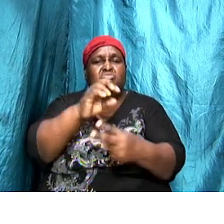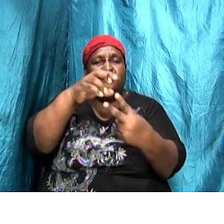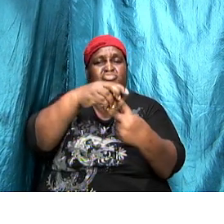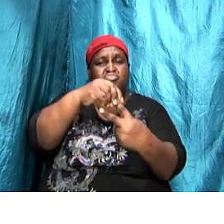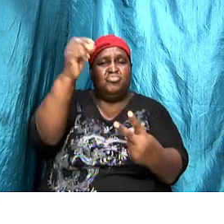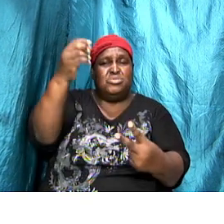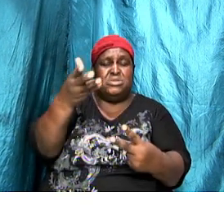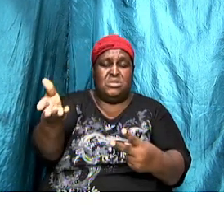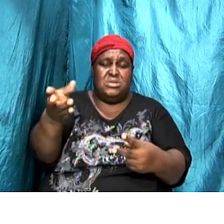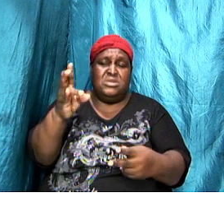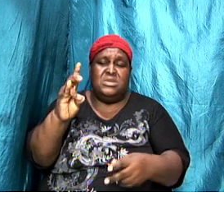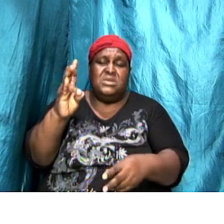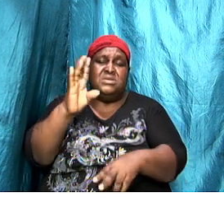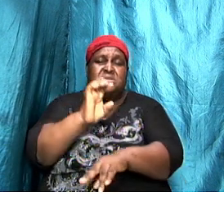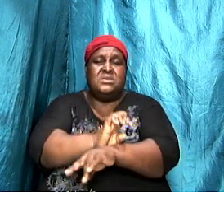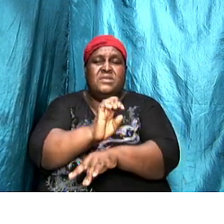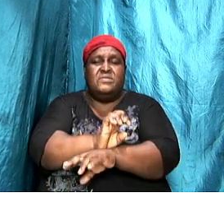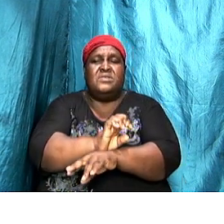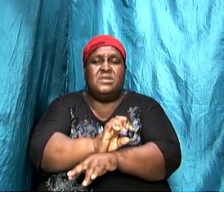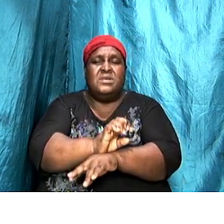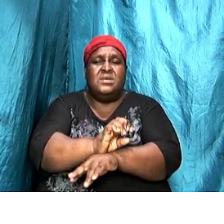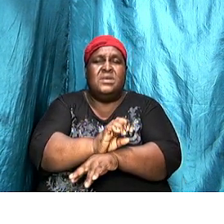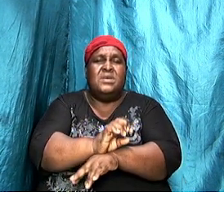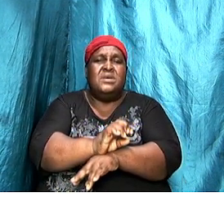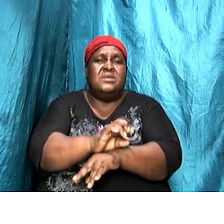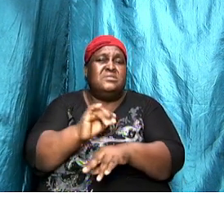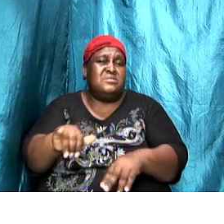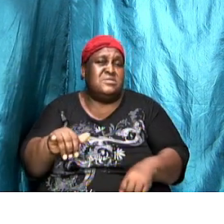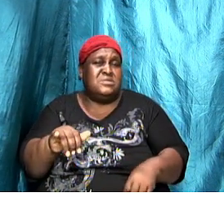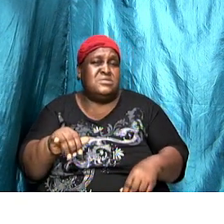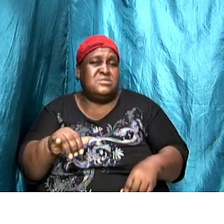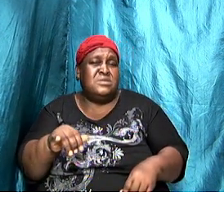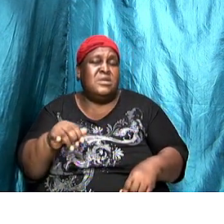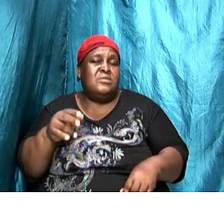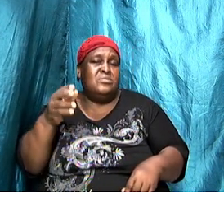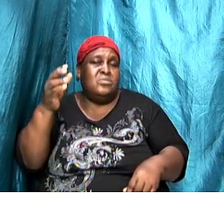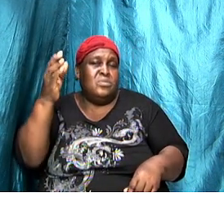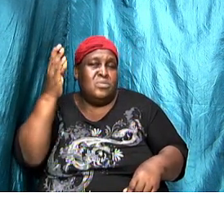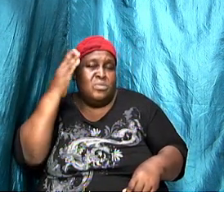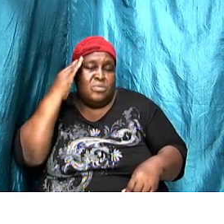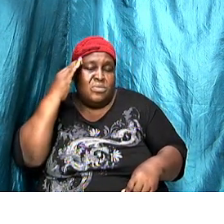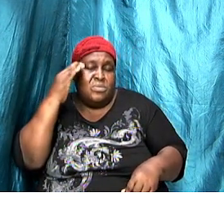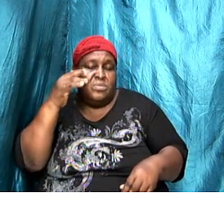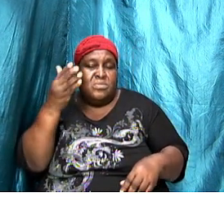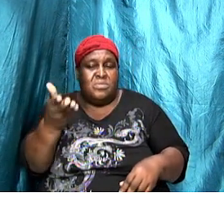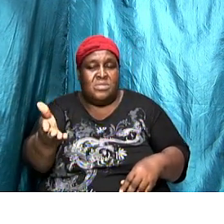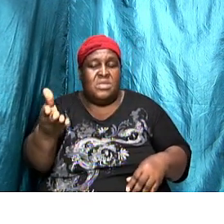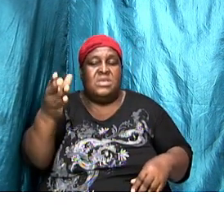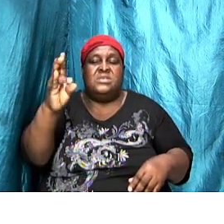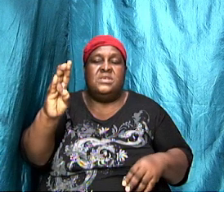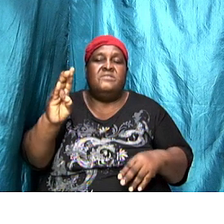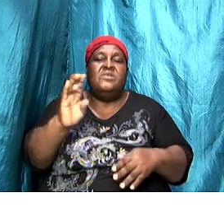you still capture what was happening other places. And these seven completed